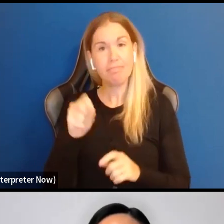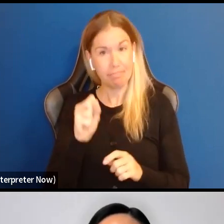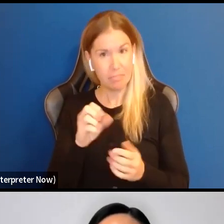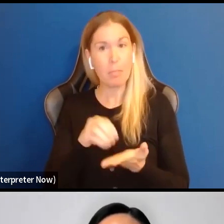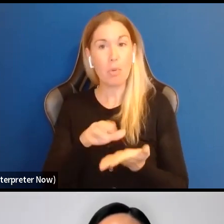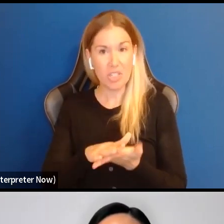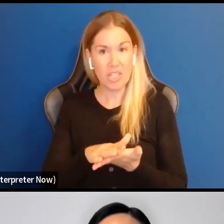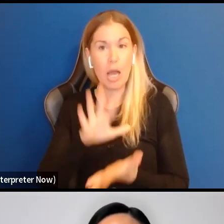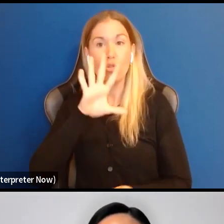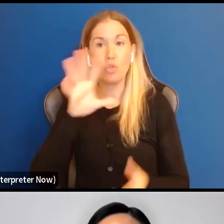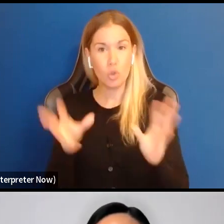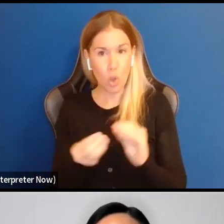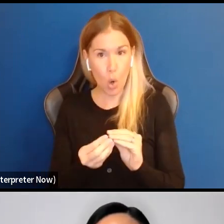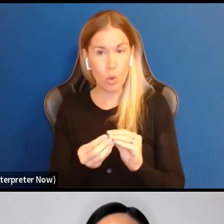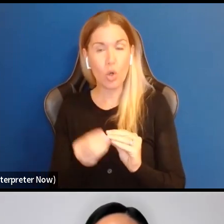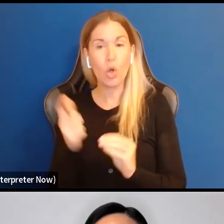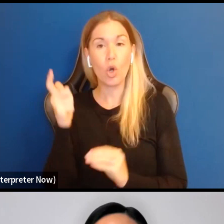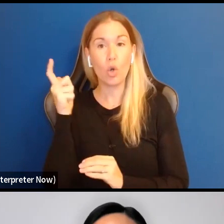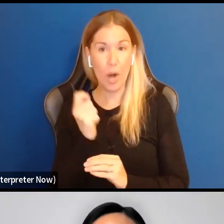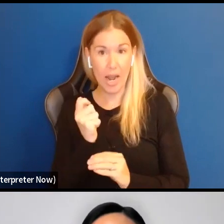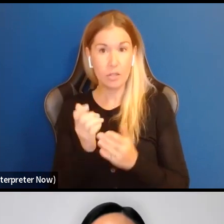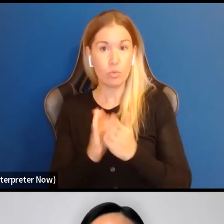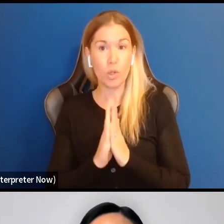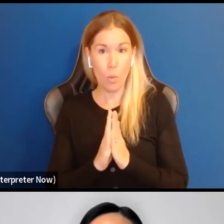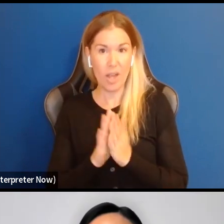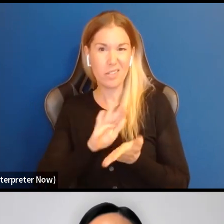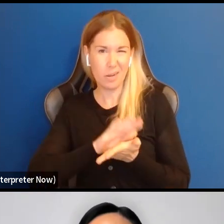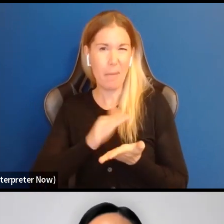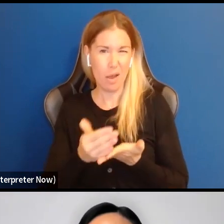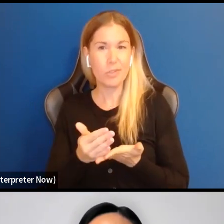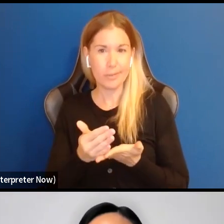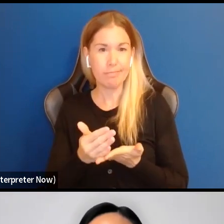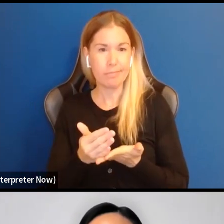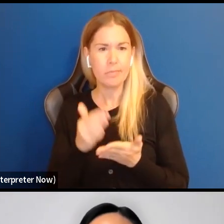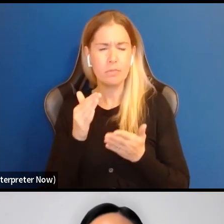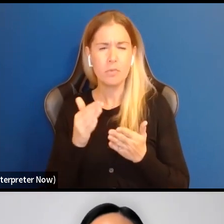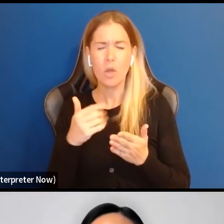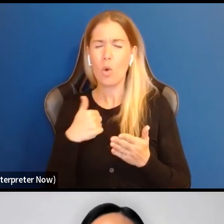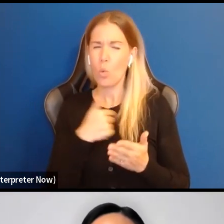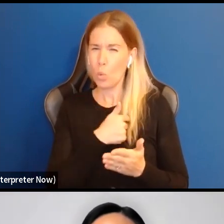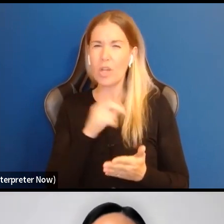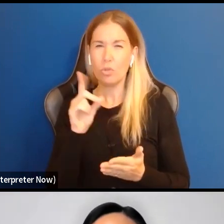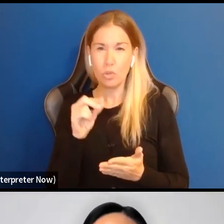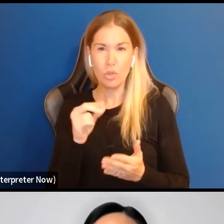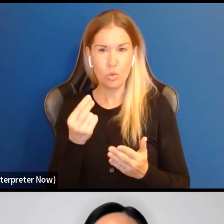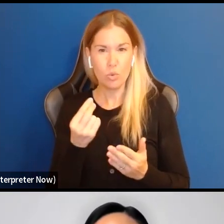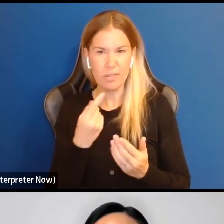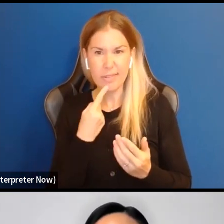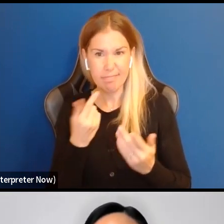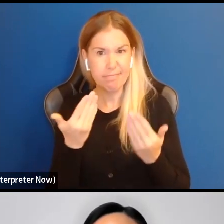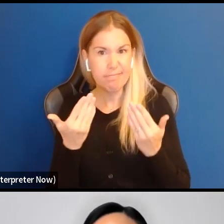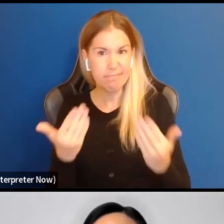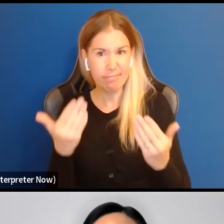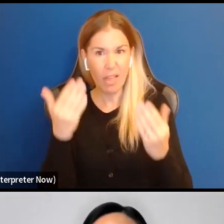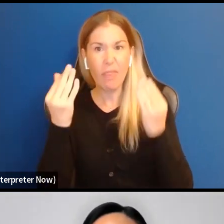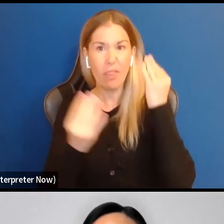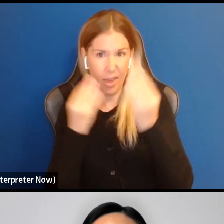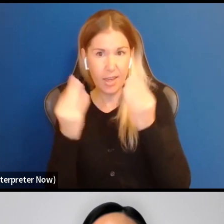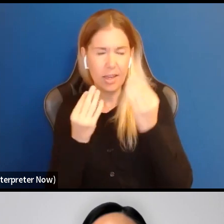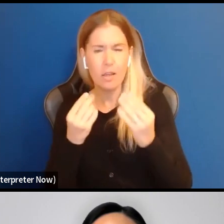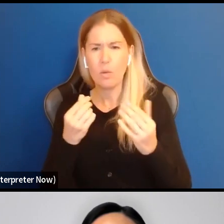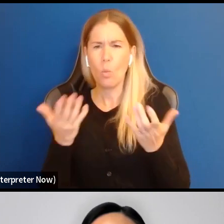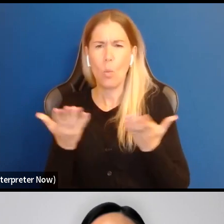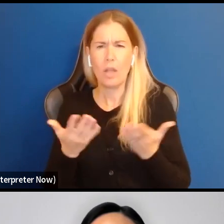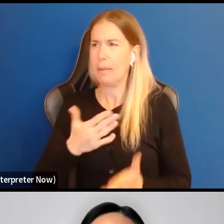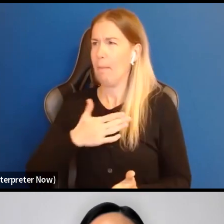request amount. Uh, so we're encouraging folks to think about that full project budget, at least before you finish your statement of